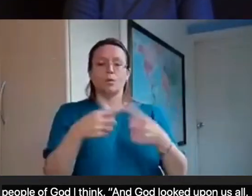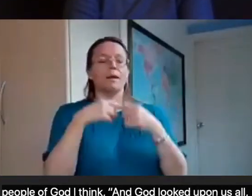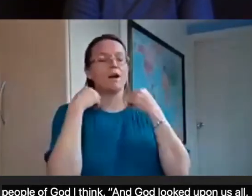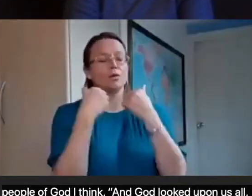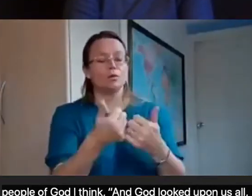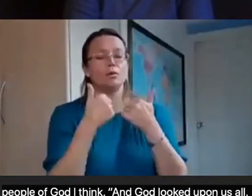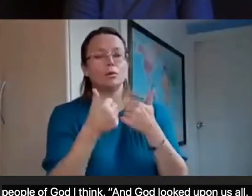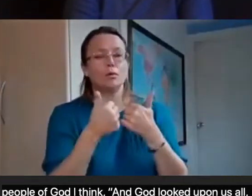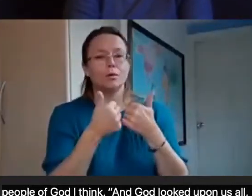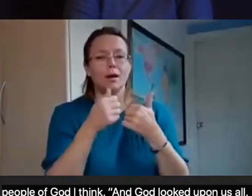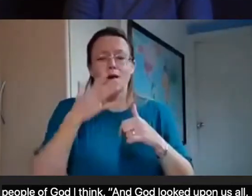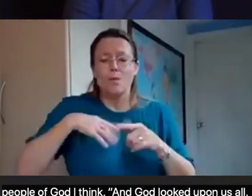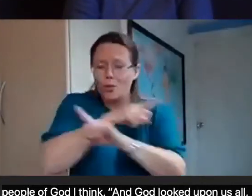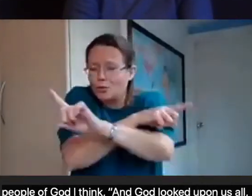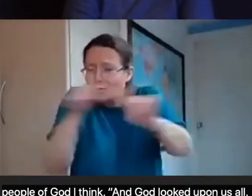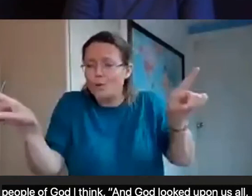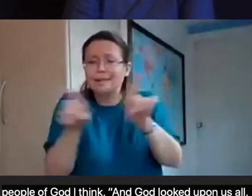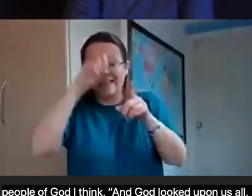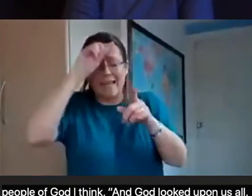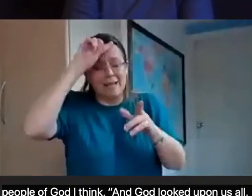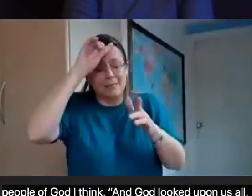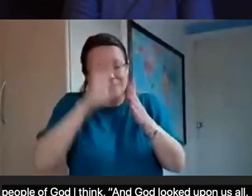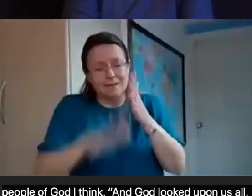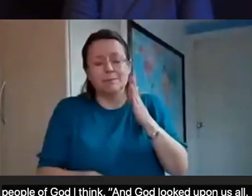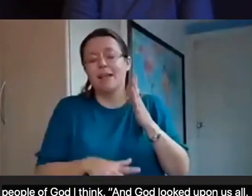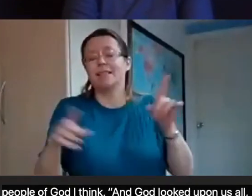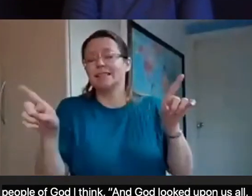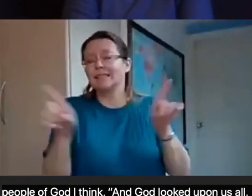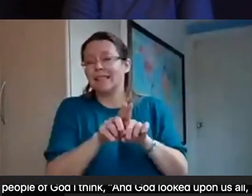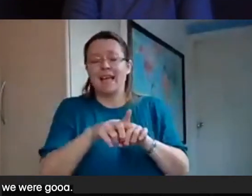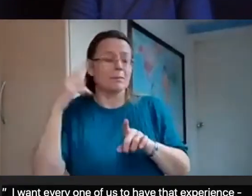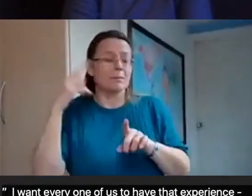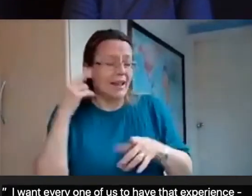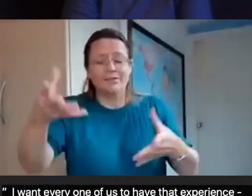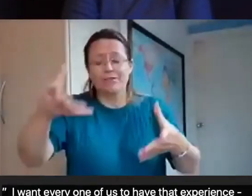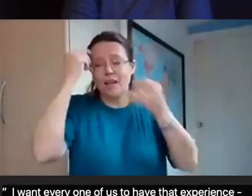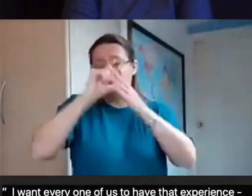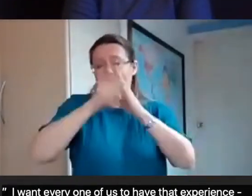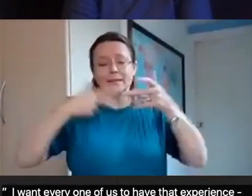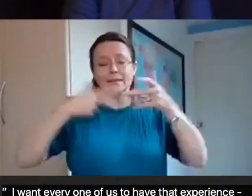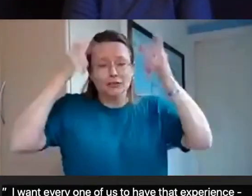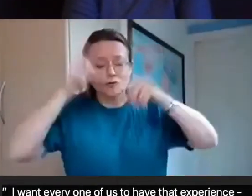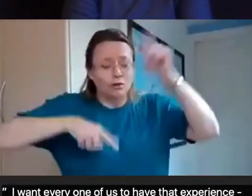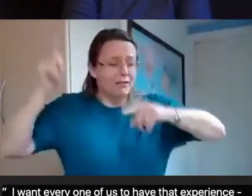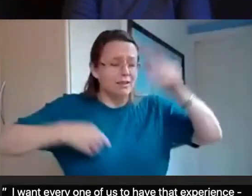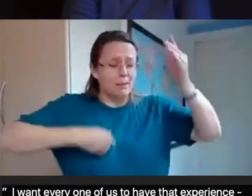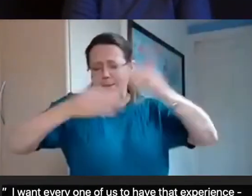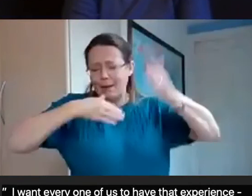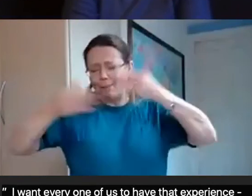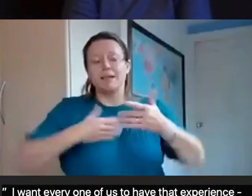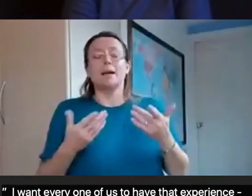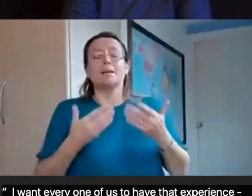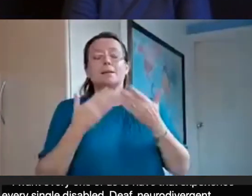us to have that experience, every single disabled, deaf, neurodivergent, learning, disabled and chronically ill person. So